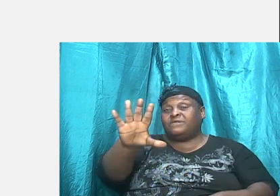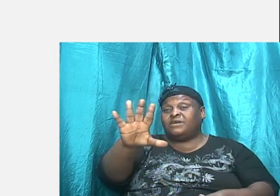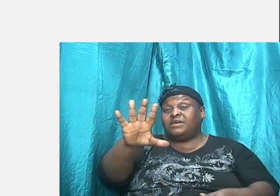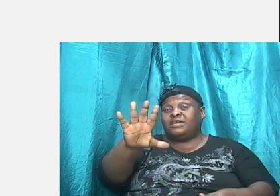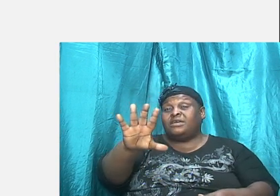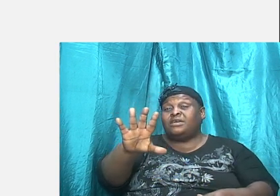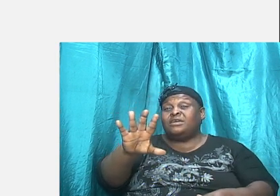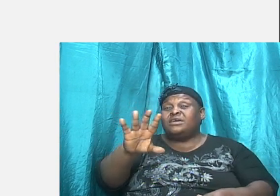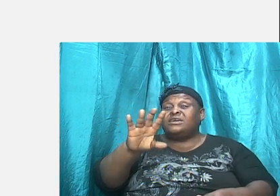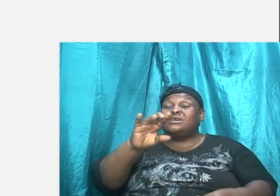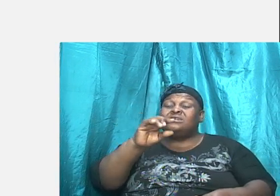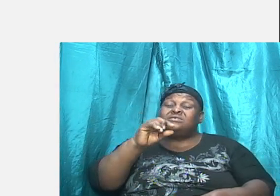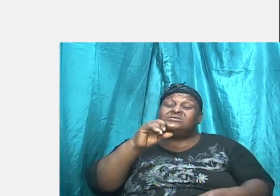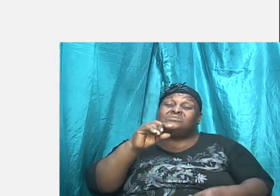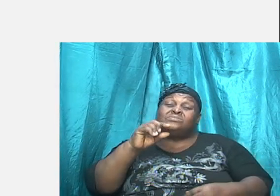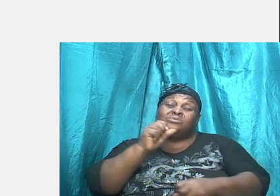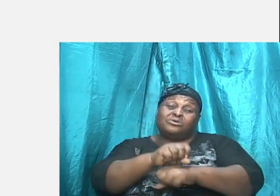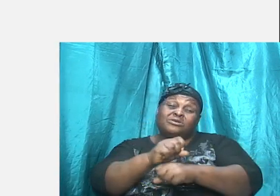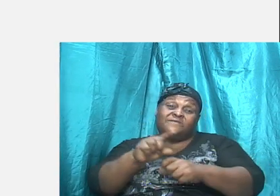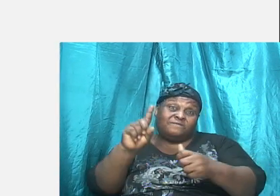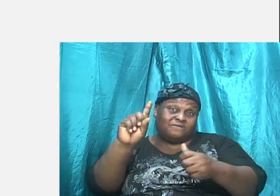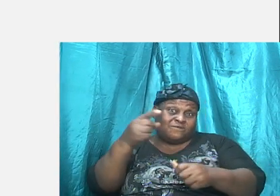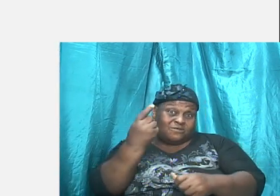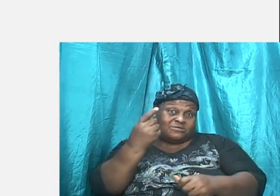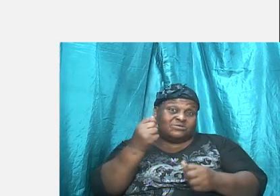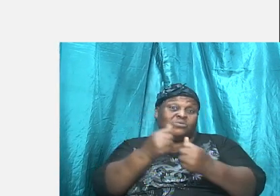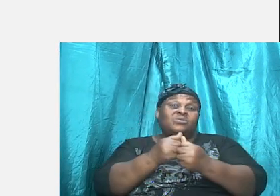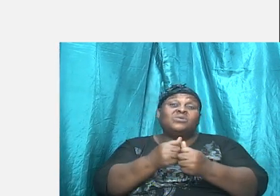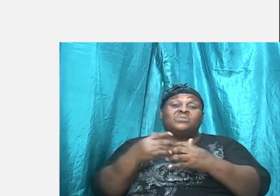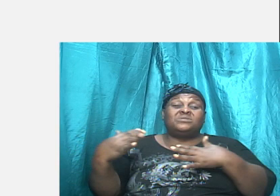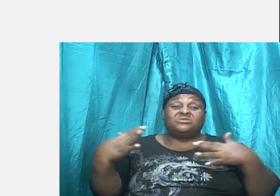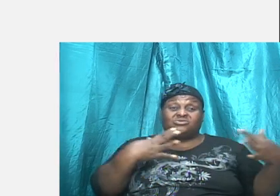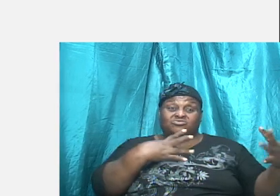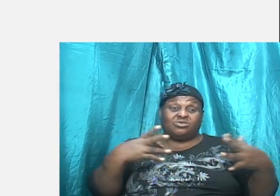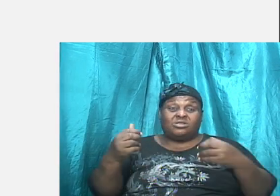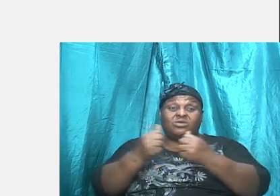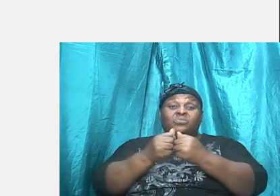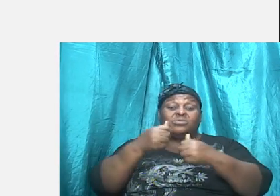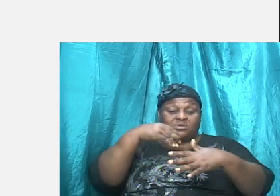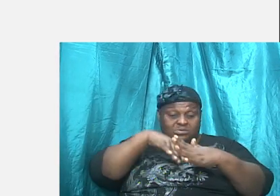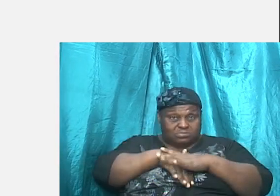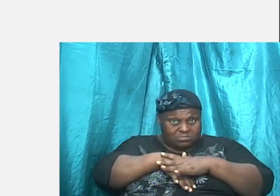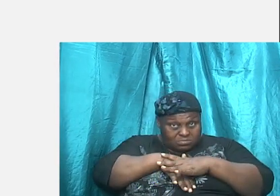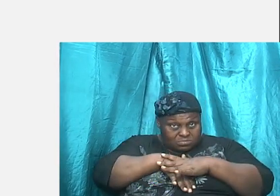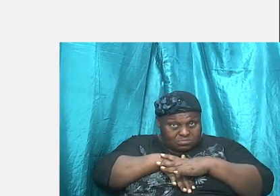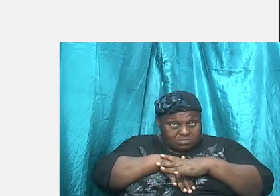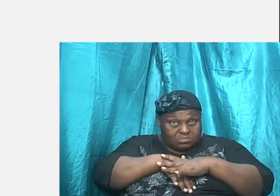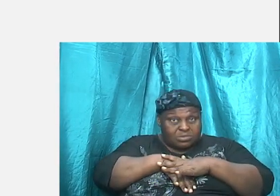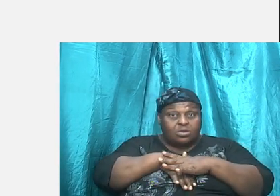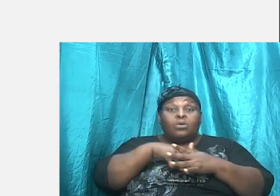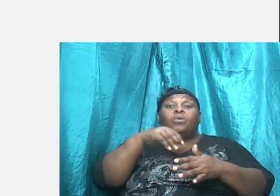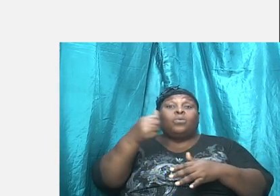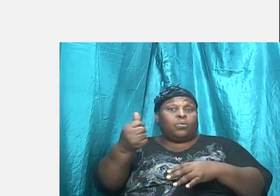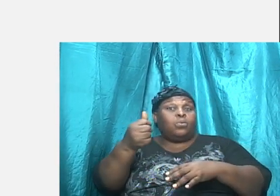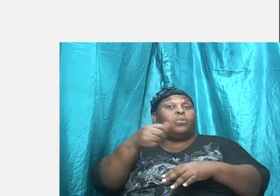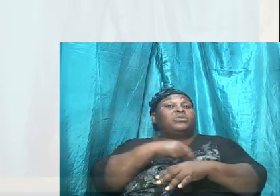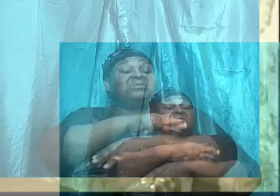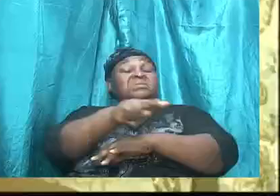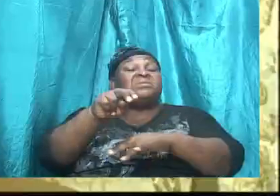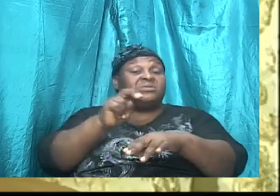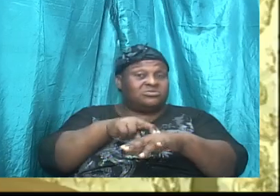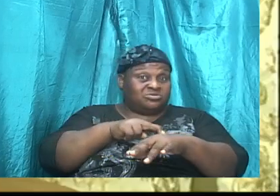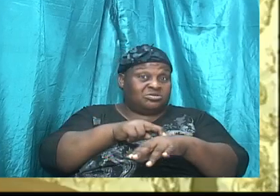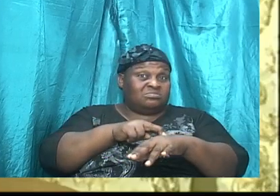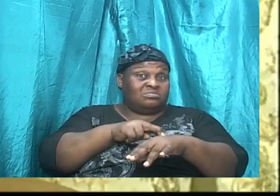struggle that is within us. The struggle that is within our own nature, the sinful nature.